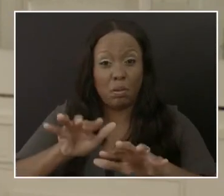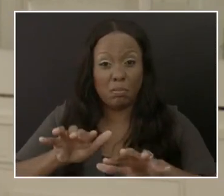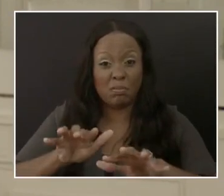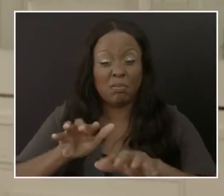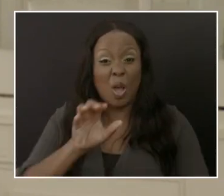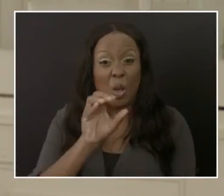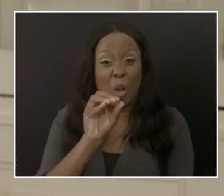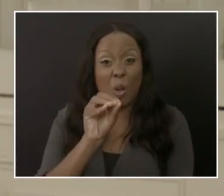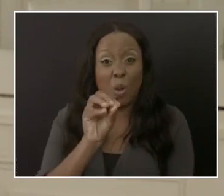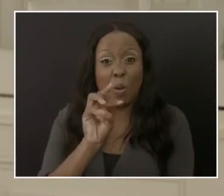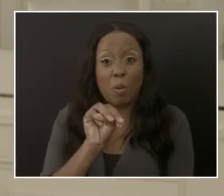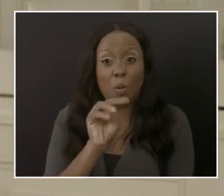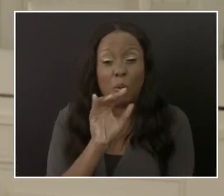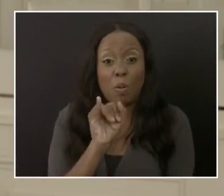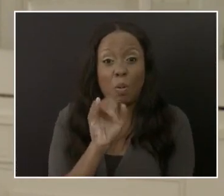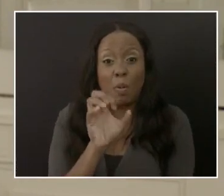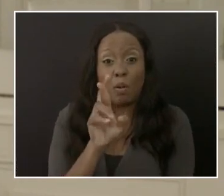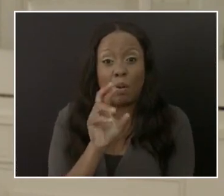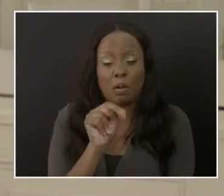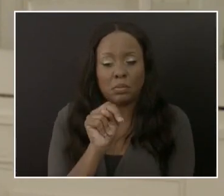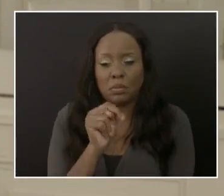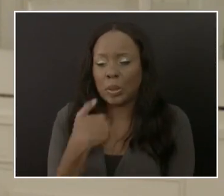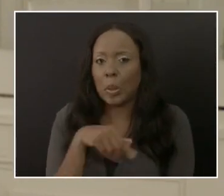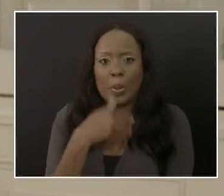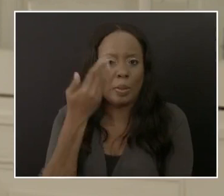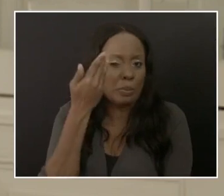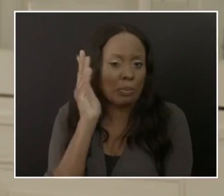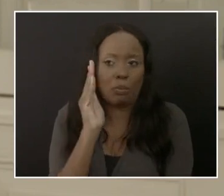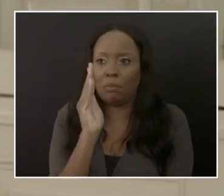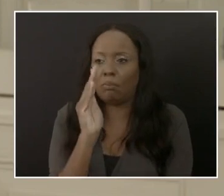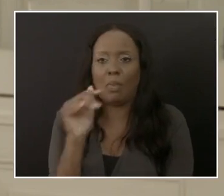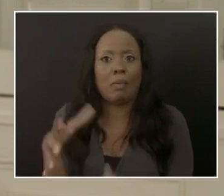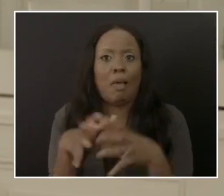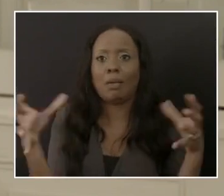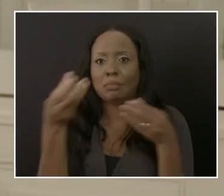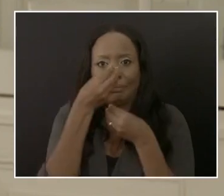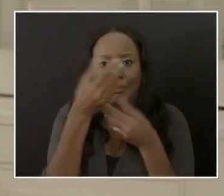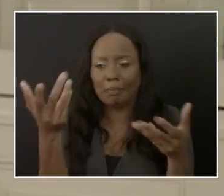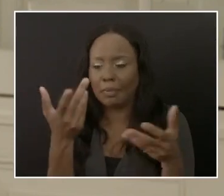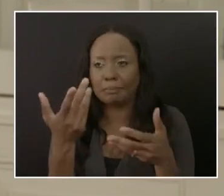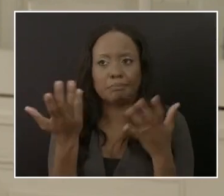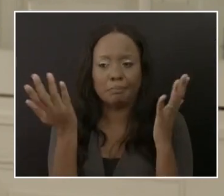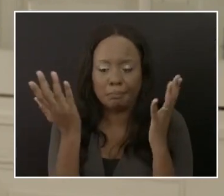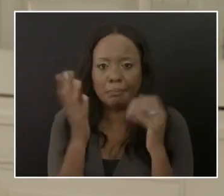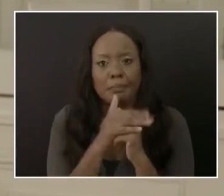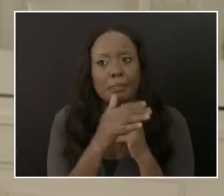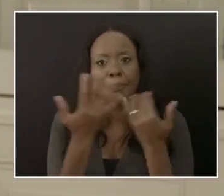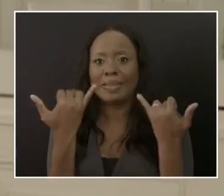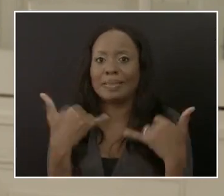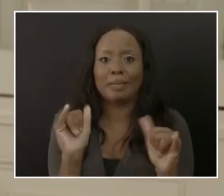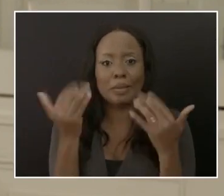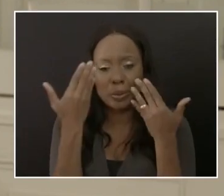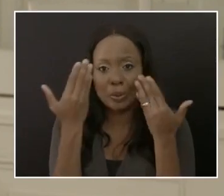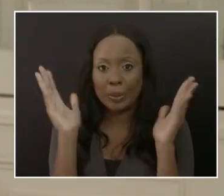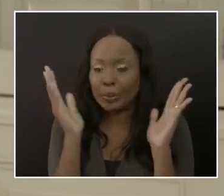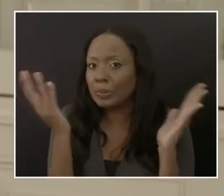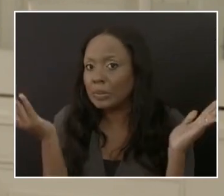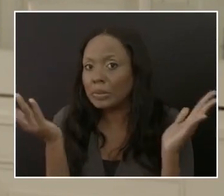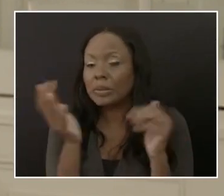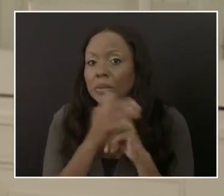which although we don't have information on its ability to cause severe disease and death,